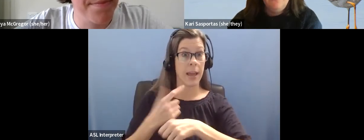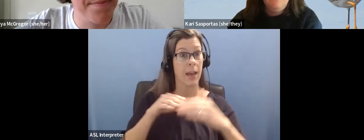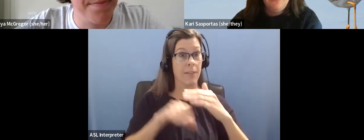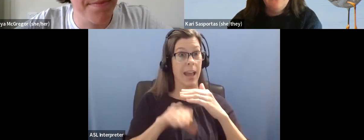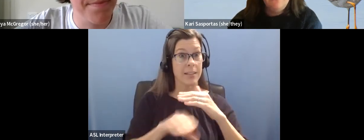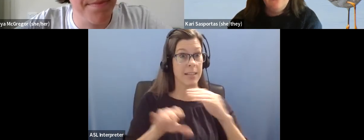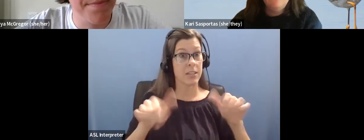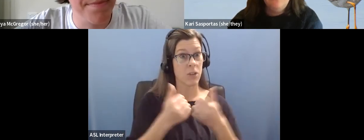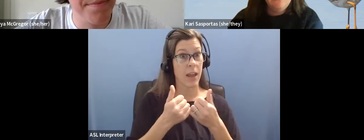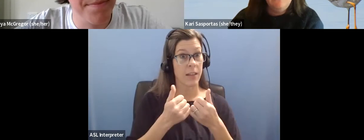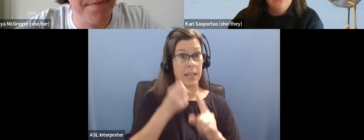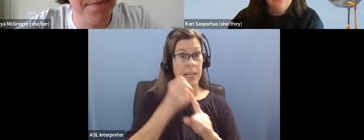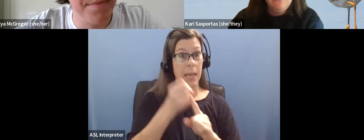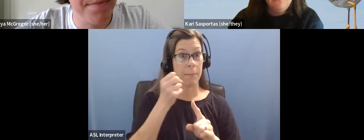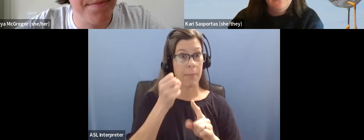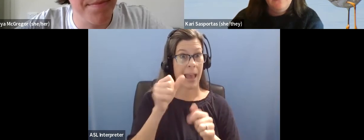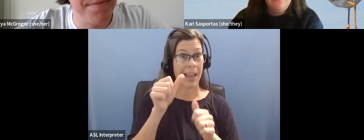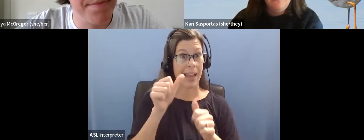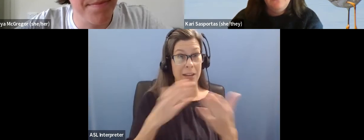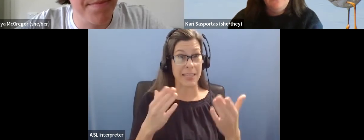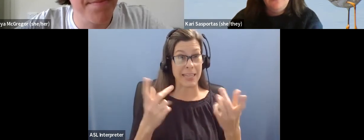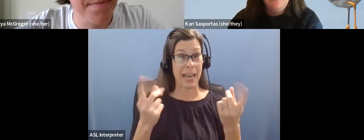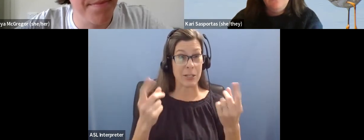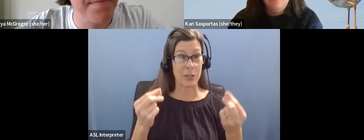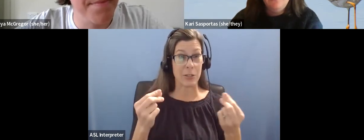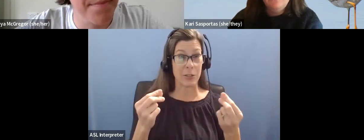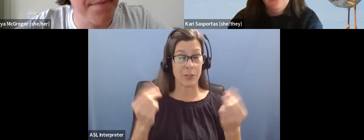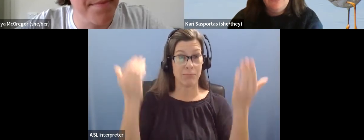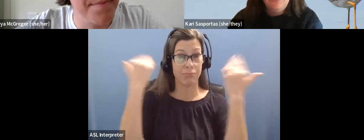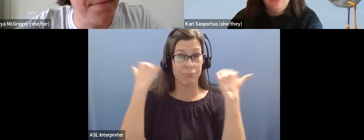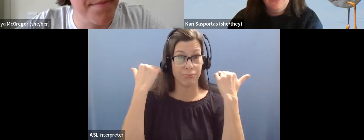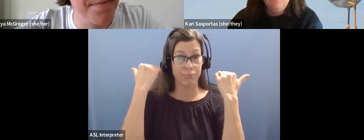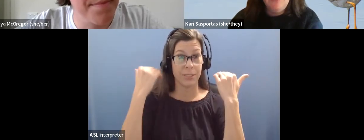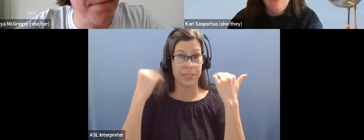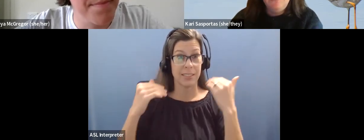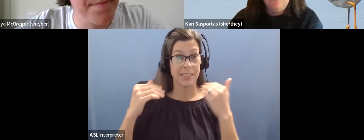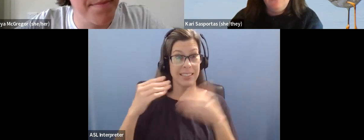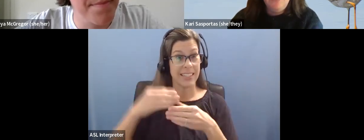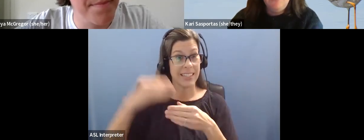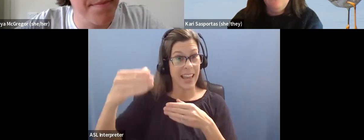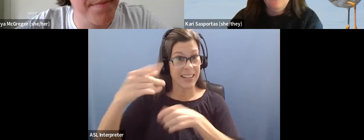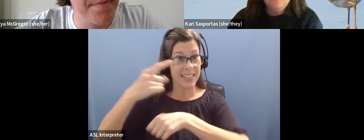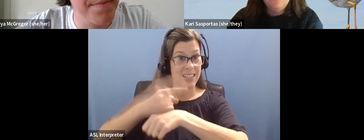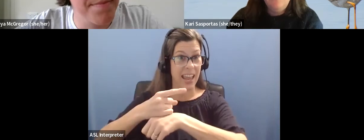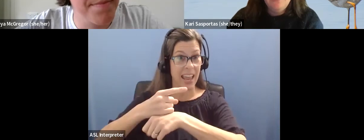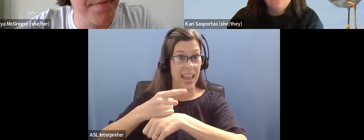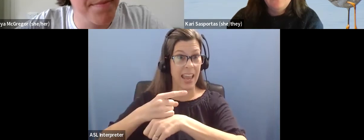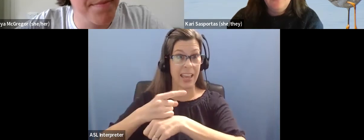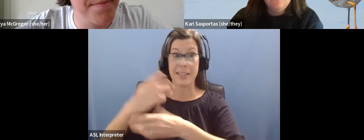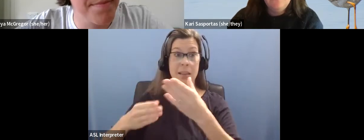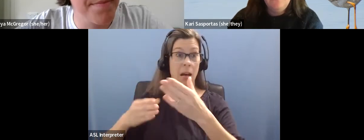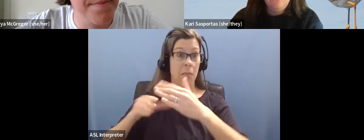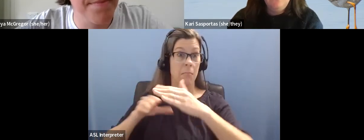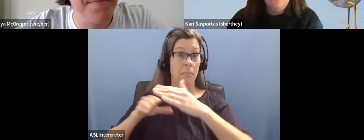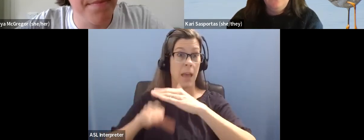impact every activity I need to do. Um, another day I might have only some access